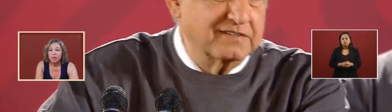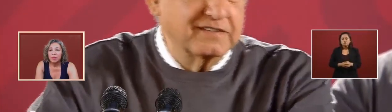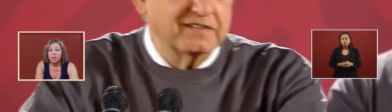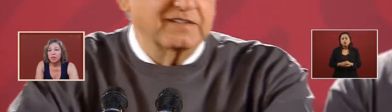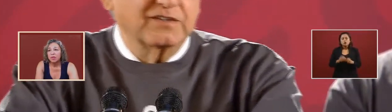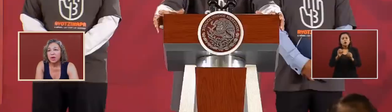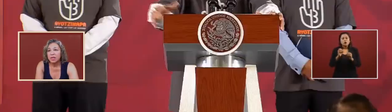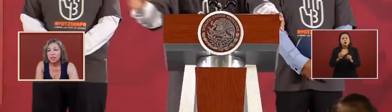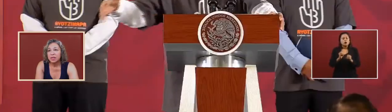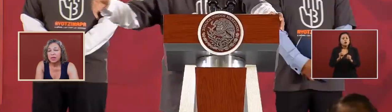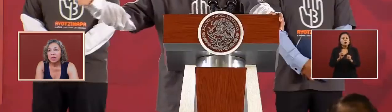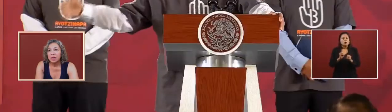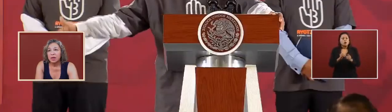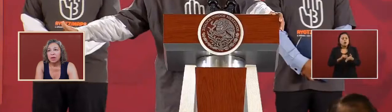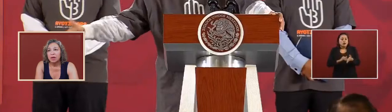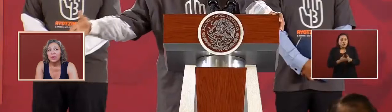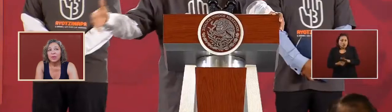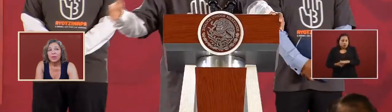from the authorities